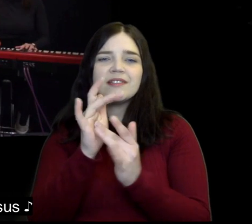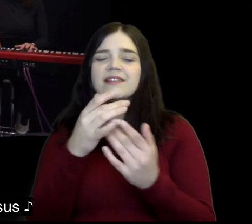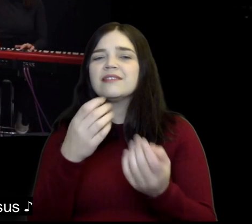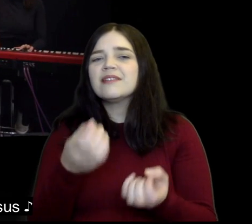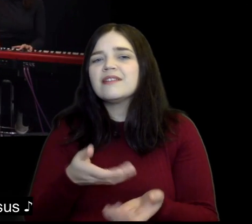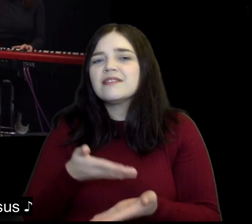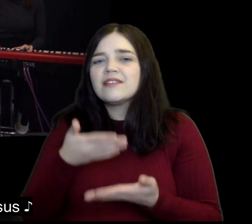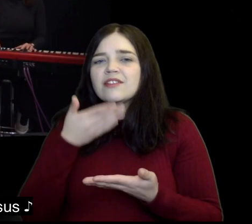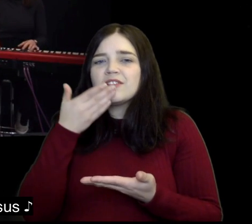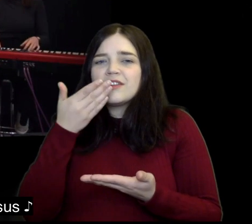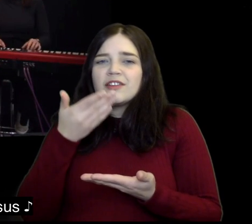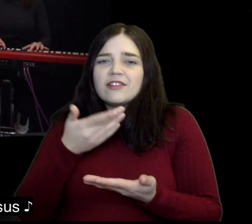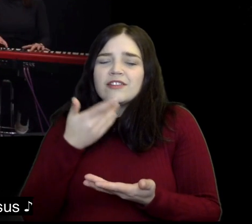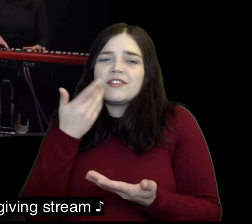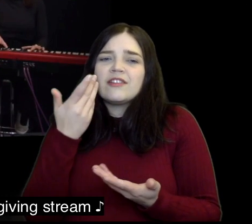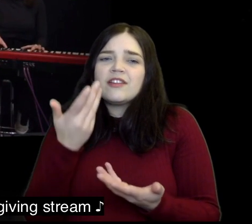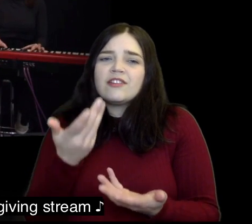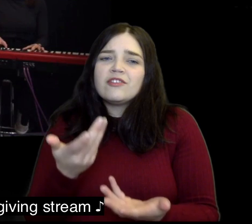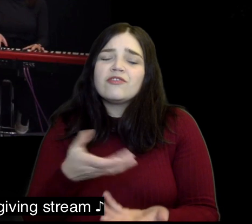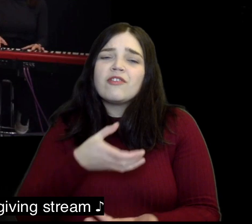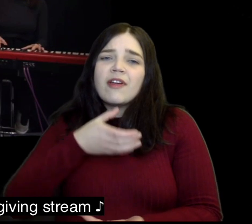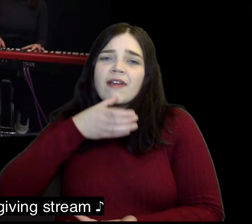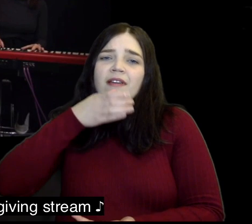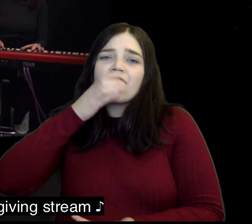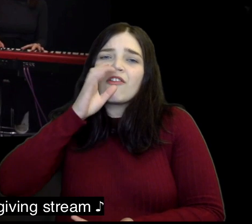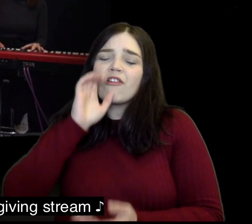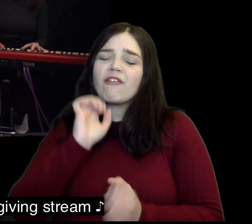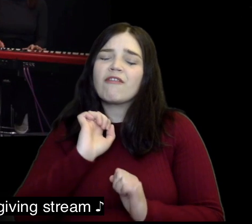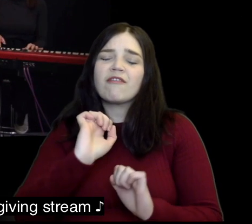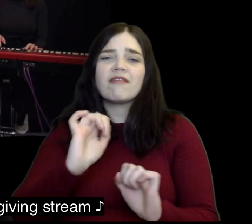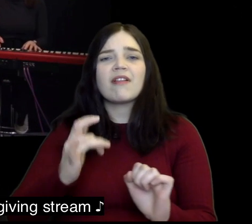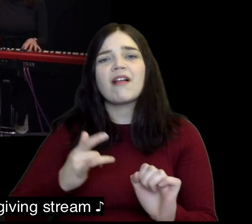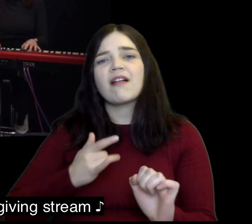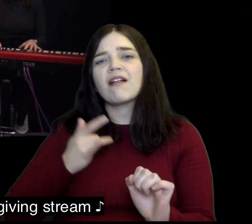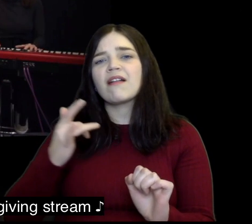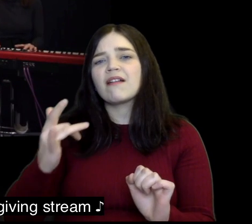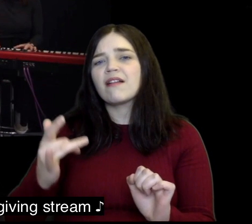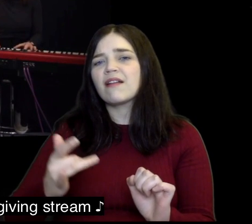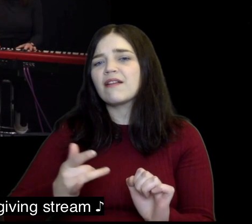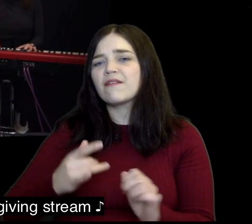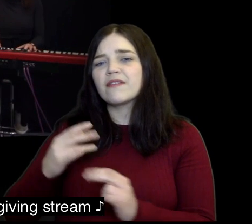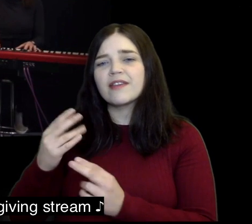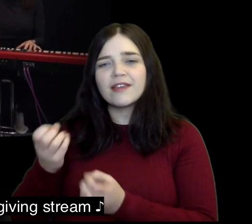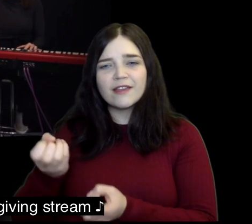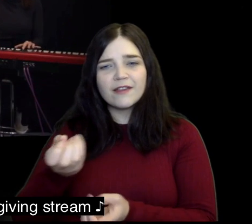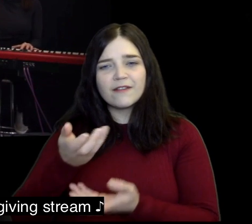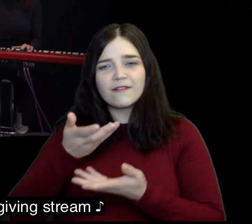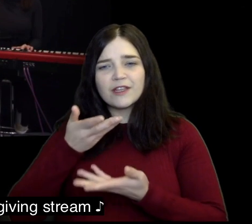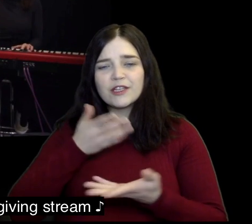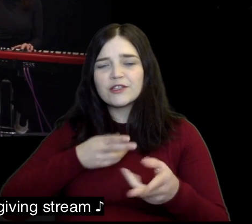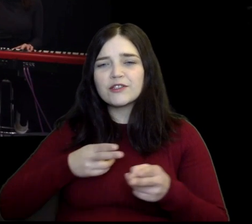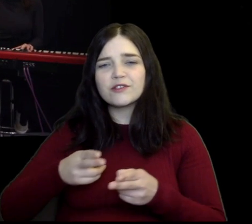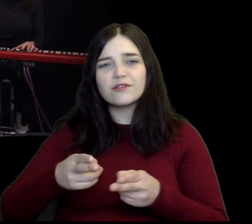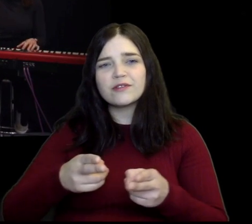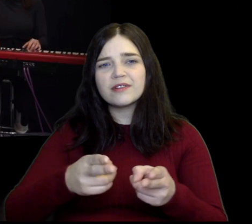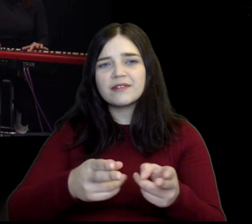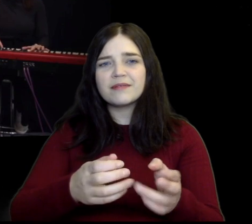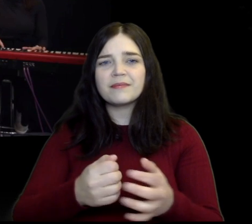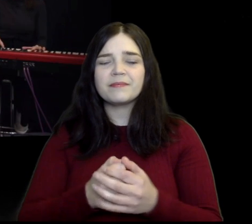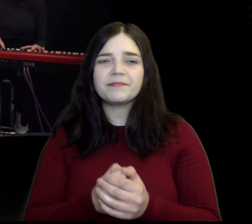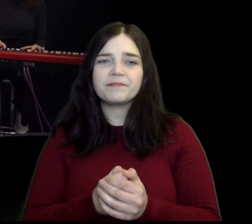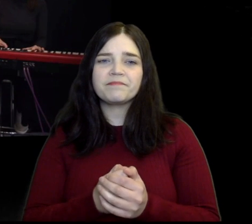I came to Jesus and I drank